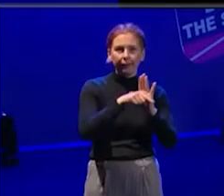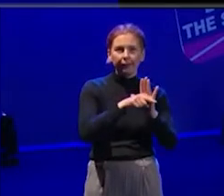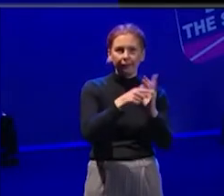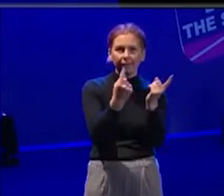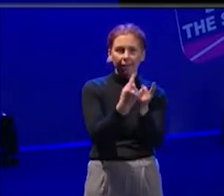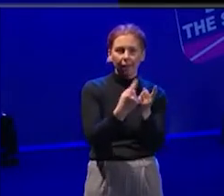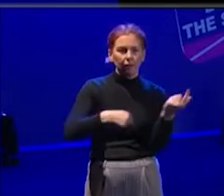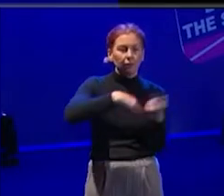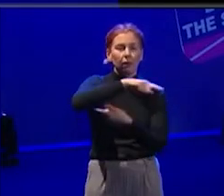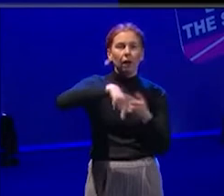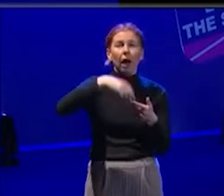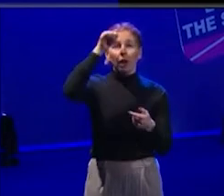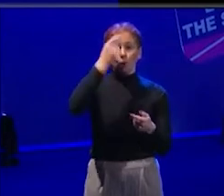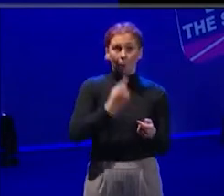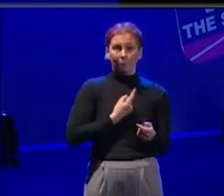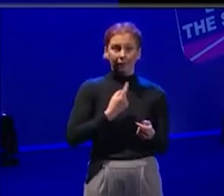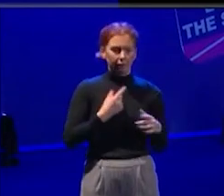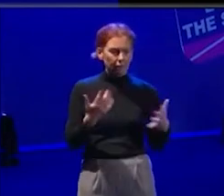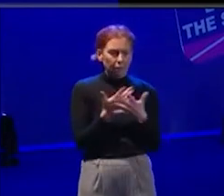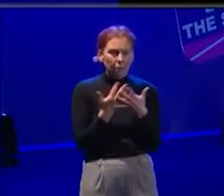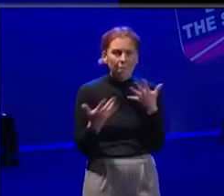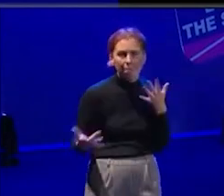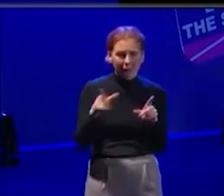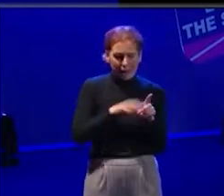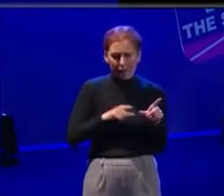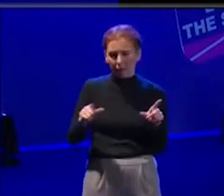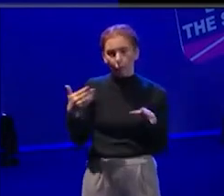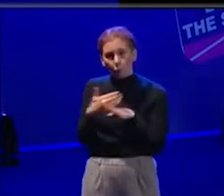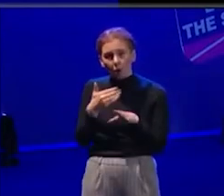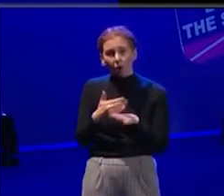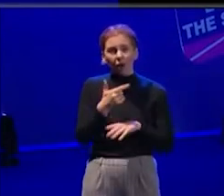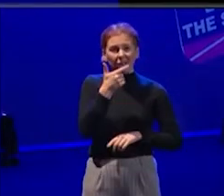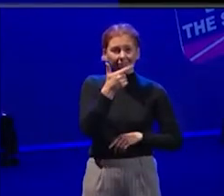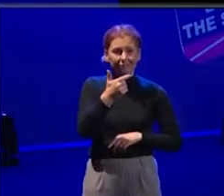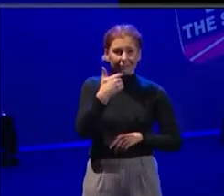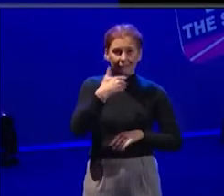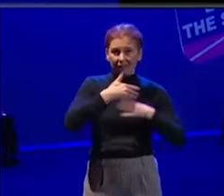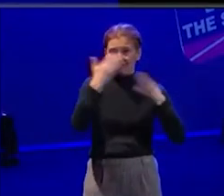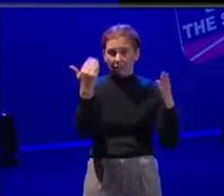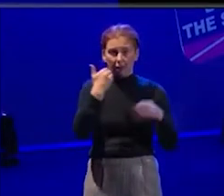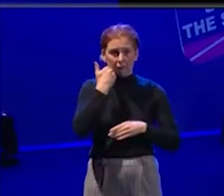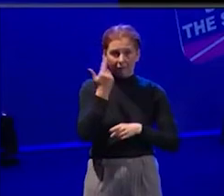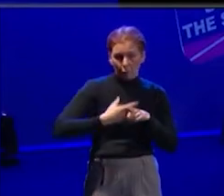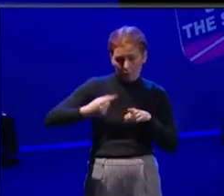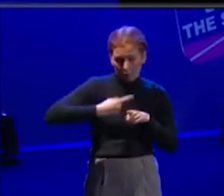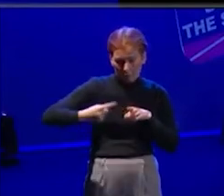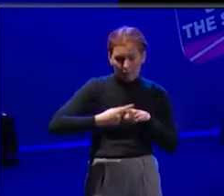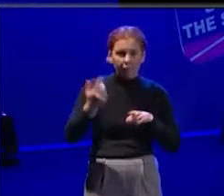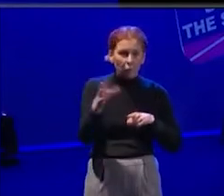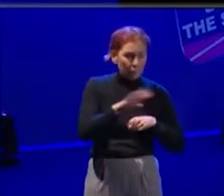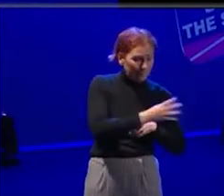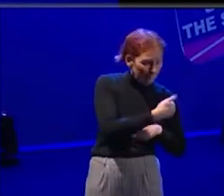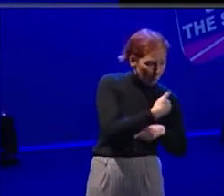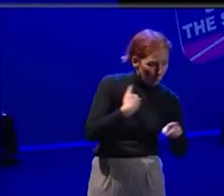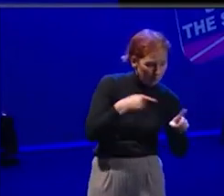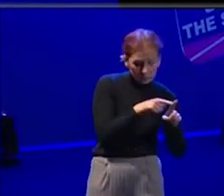know that I spent many, many years working seven days a week from nine until 10 to get to sort of where I am.